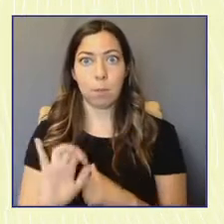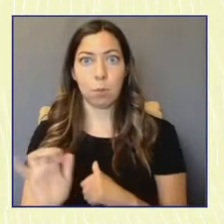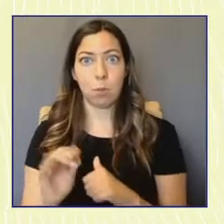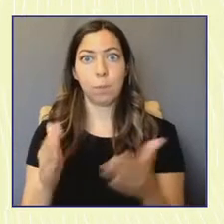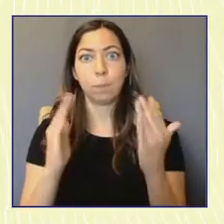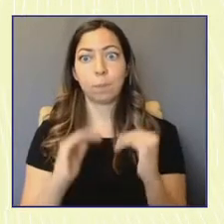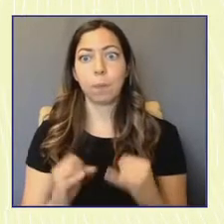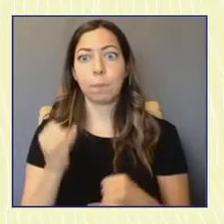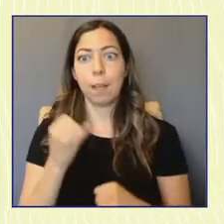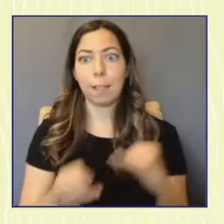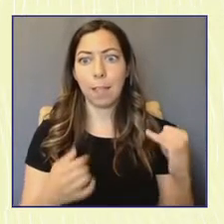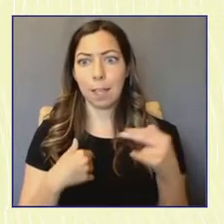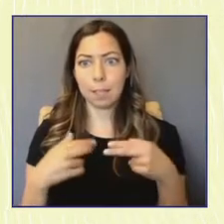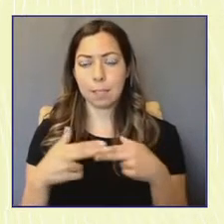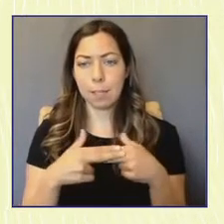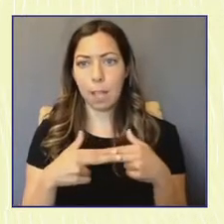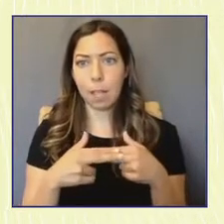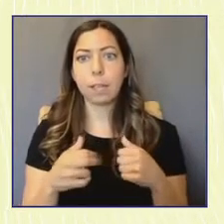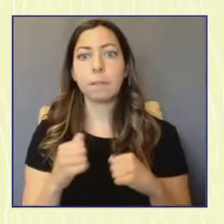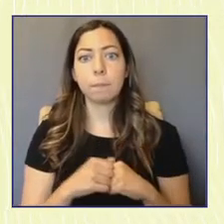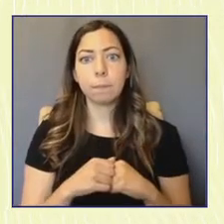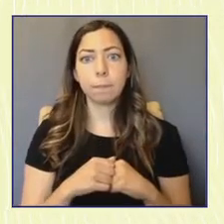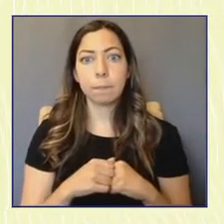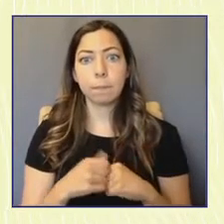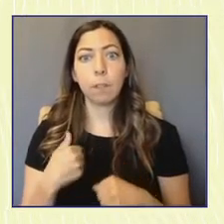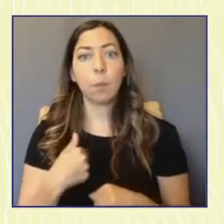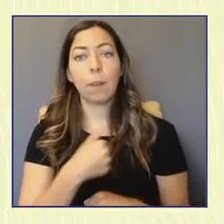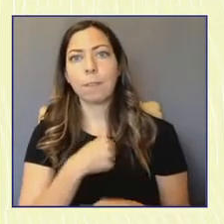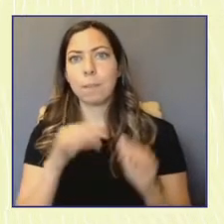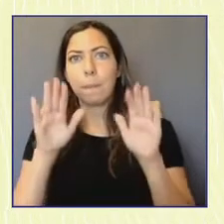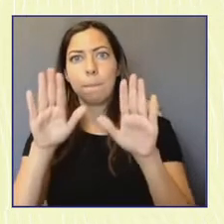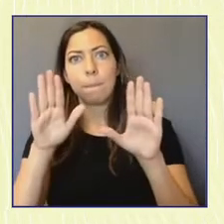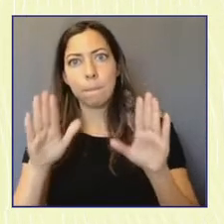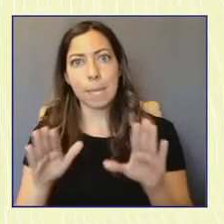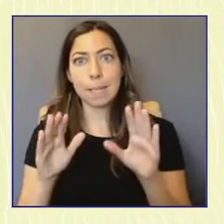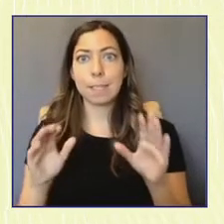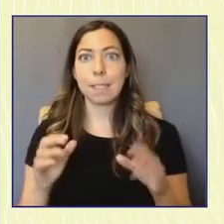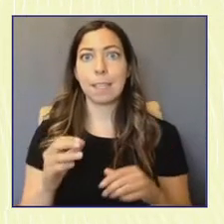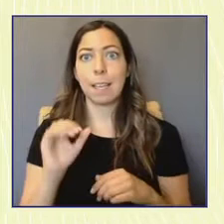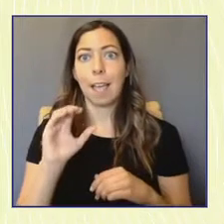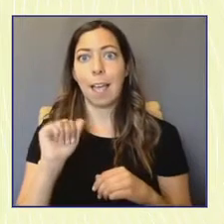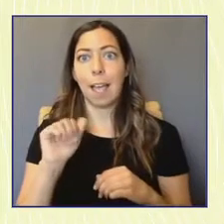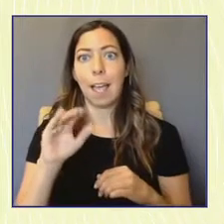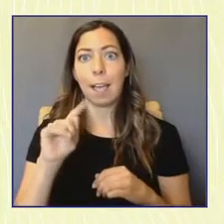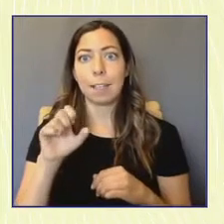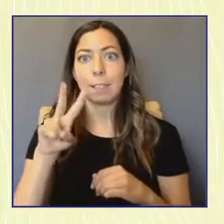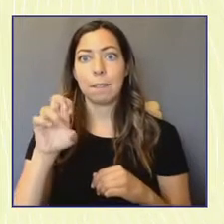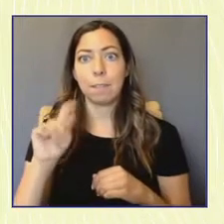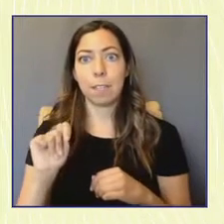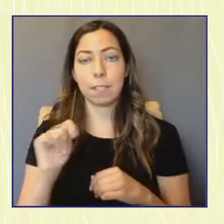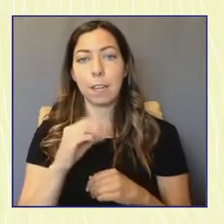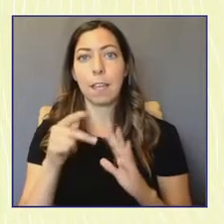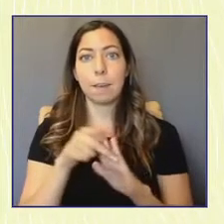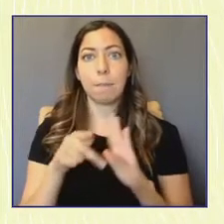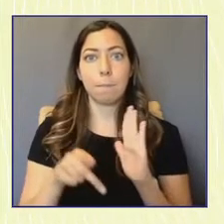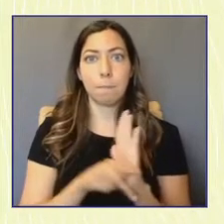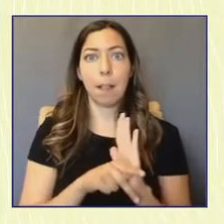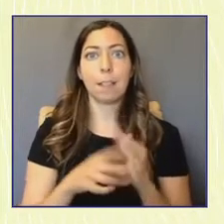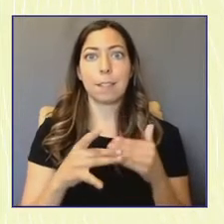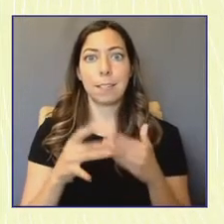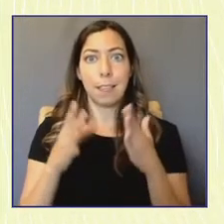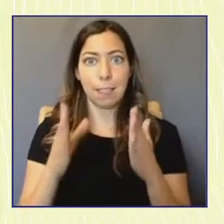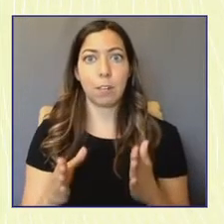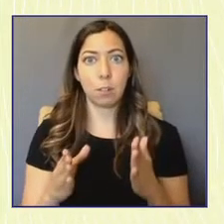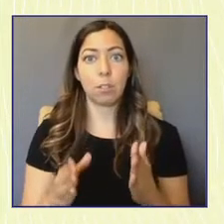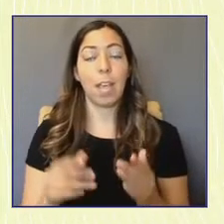as we get ready to hear from some amazing activists, policymakers, and young leaders in the rest of today's event, I hope you'll keep this theme of